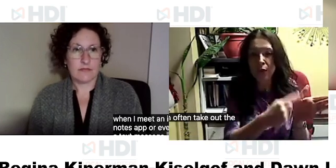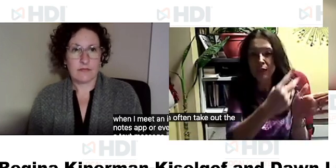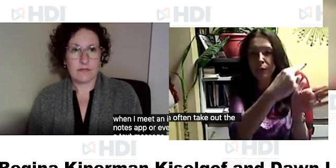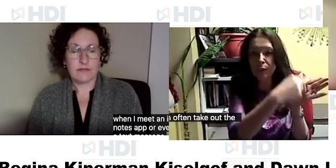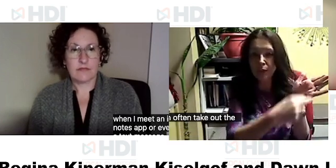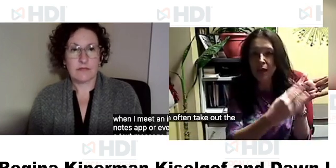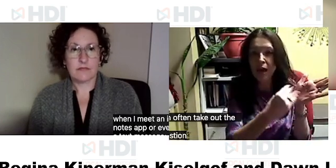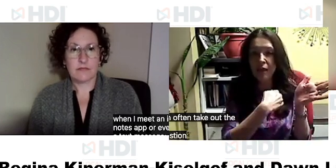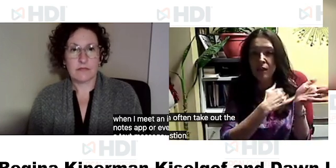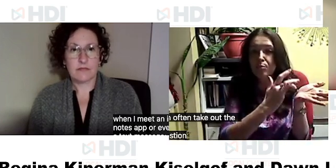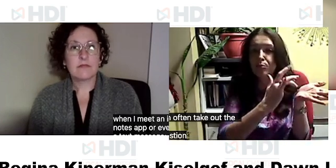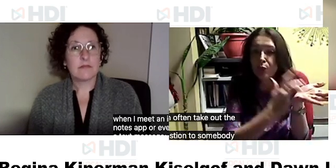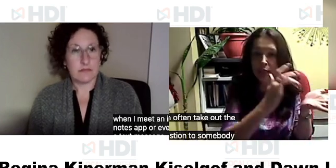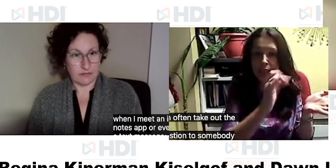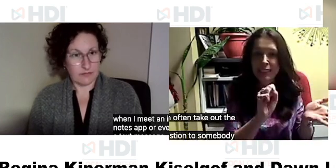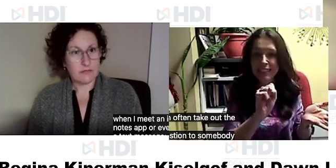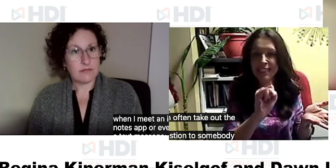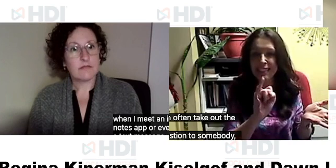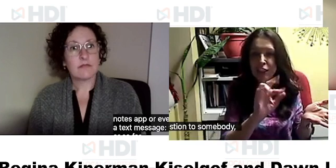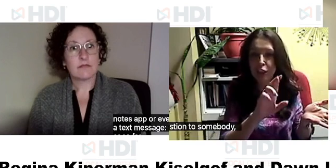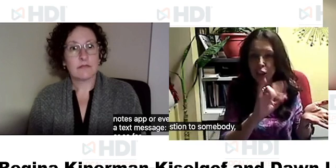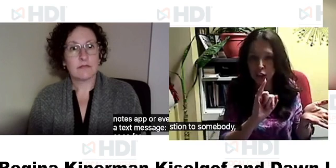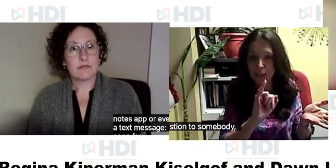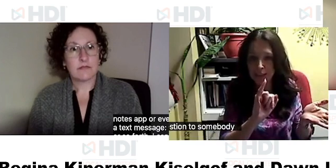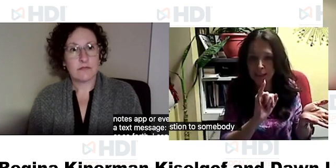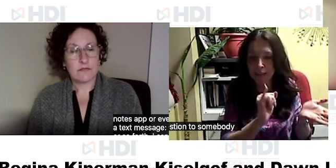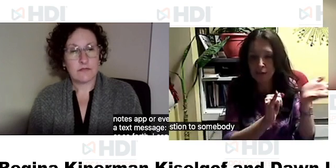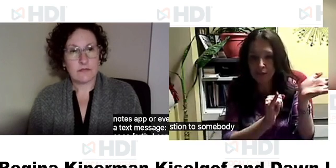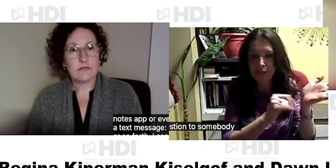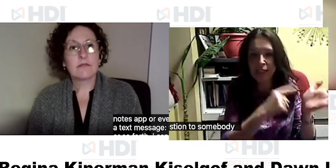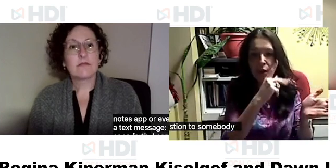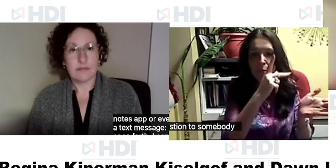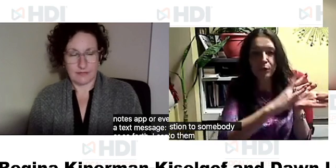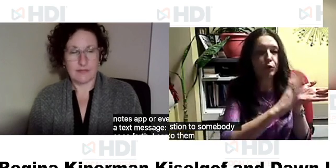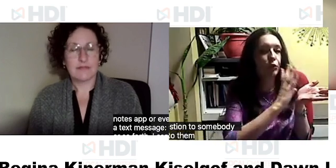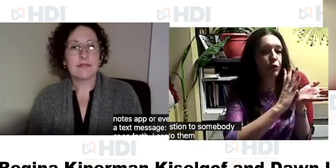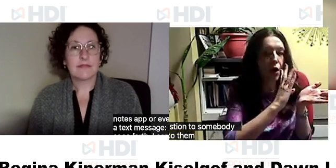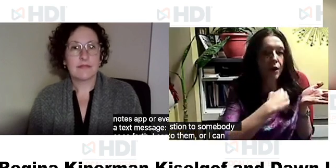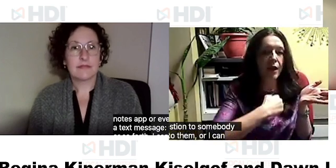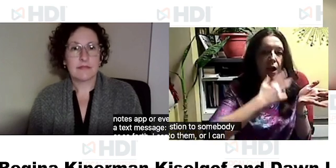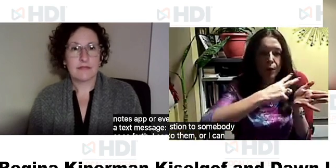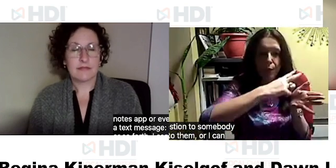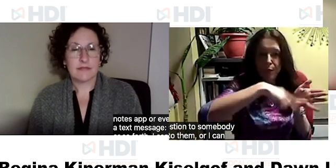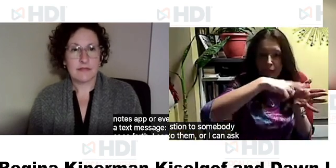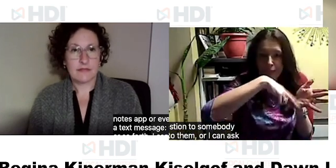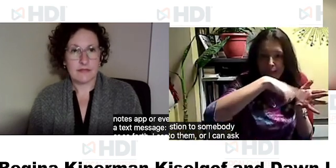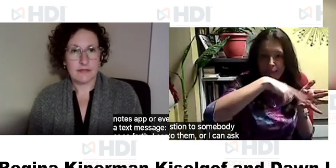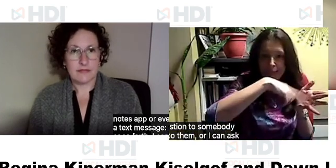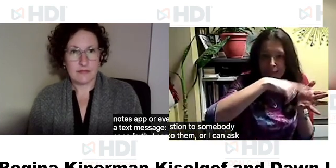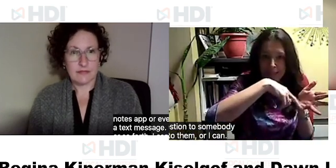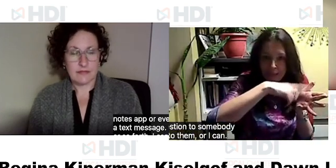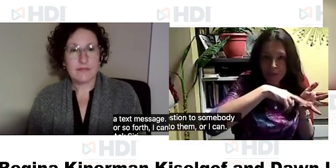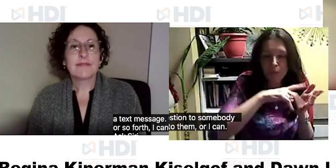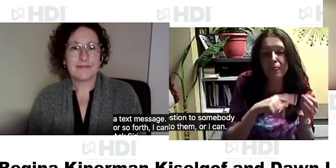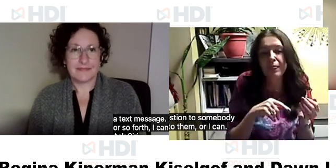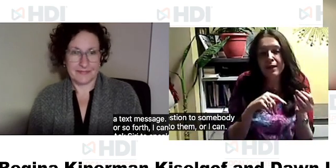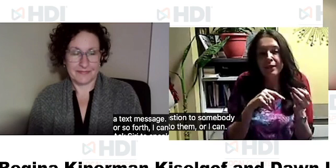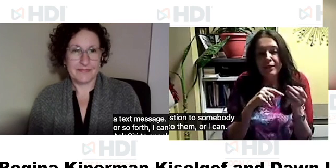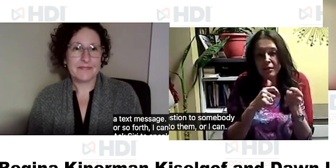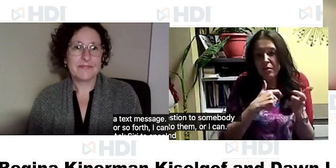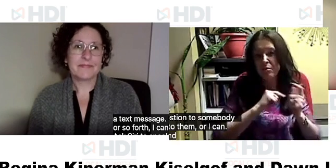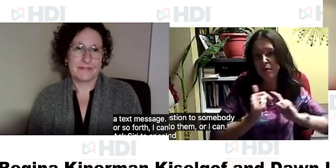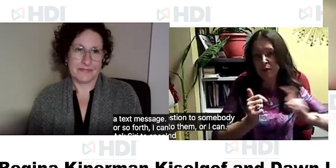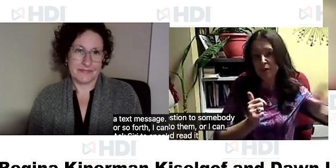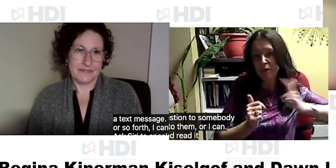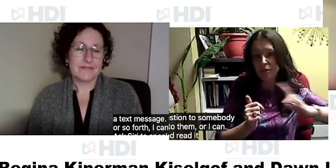have a question to somebody or so forth i can then show it to them or i can um ask siri to speak it out loud and read